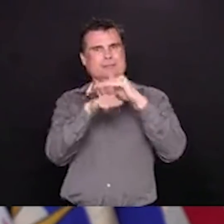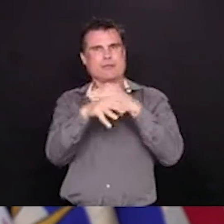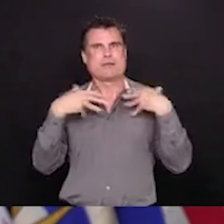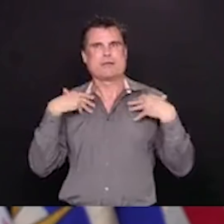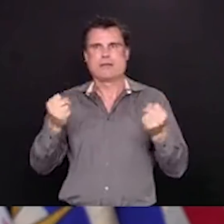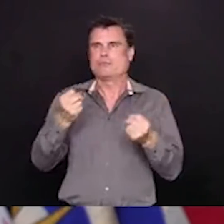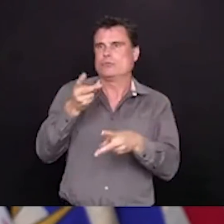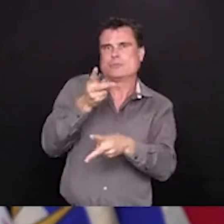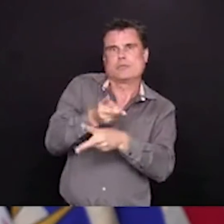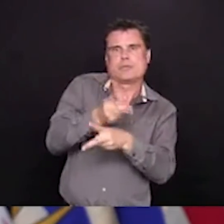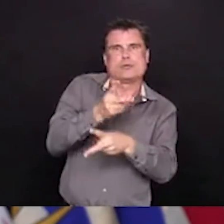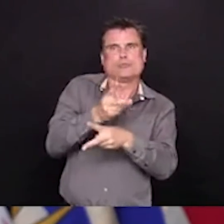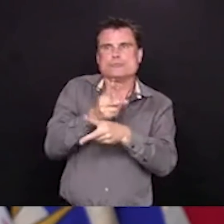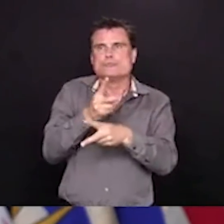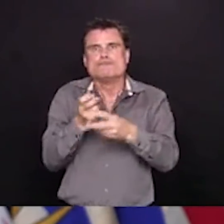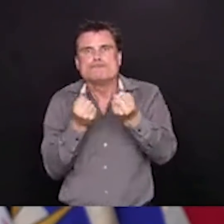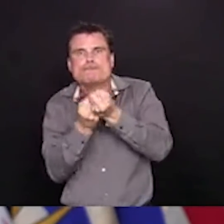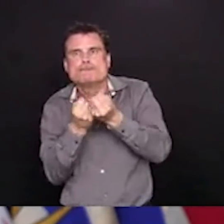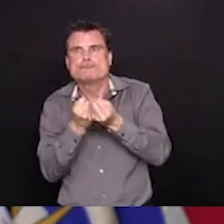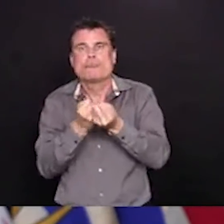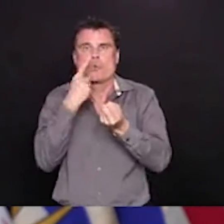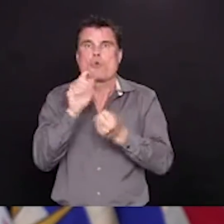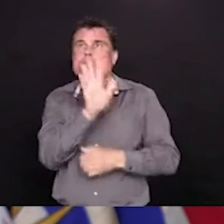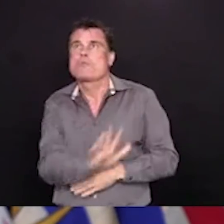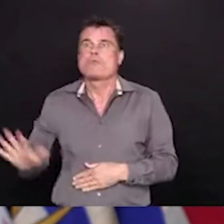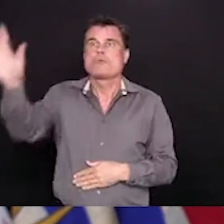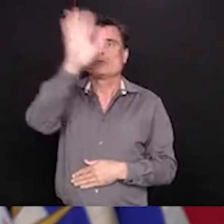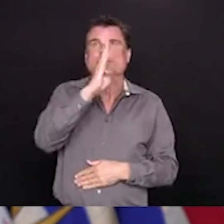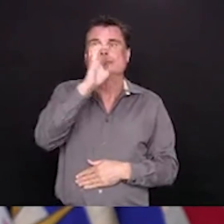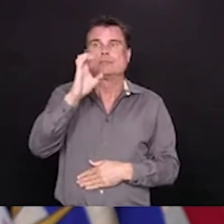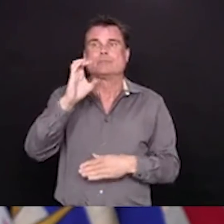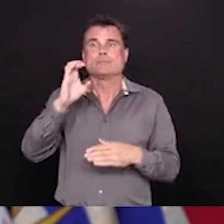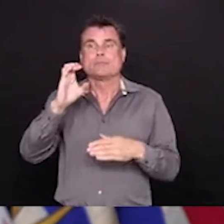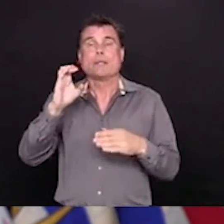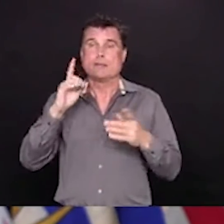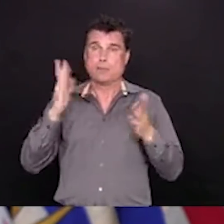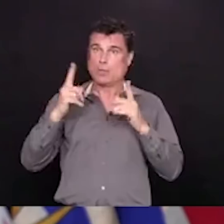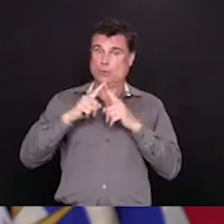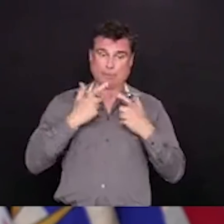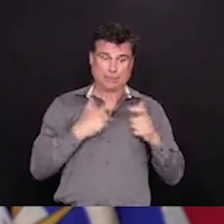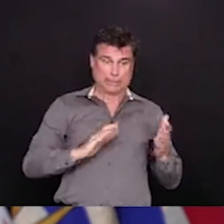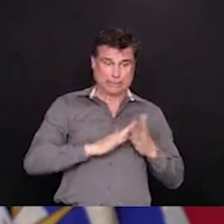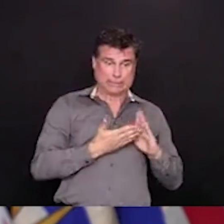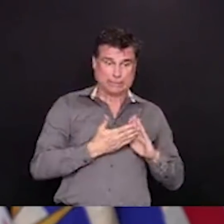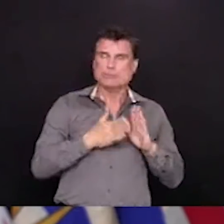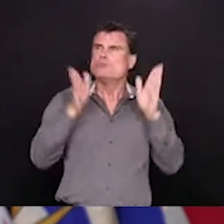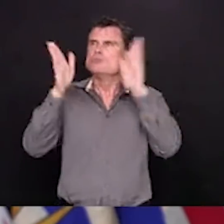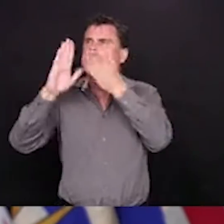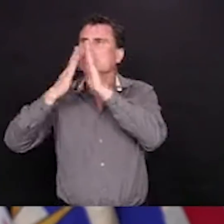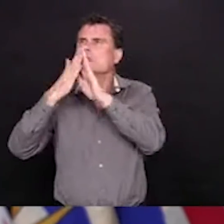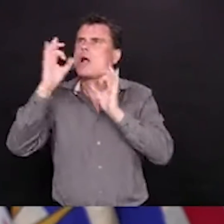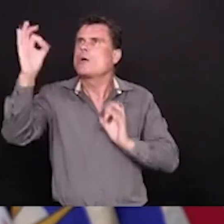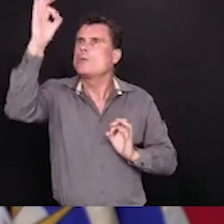areas. It enables us to provide more on-site testing and faster access to both to testing and to